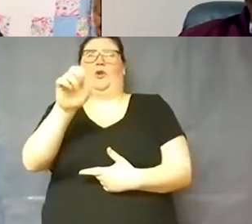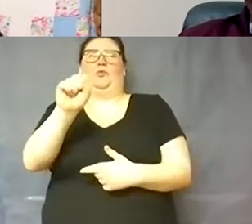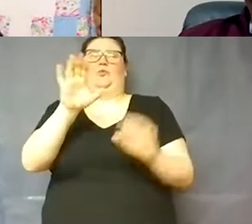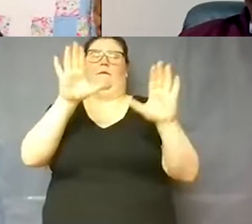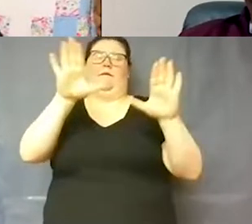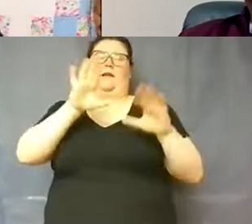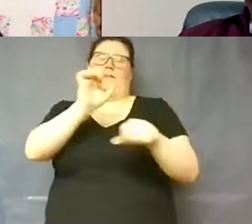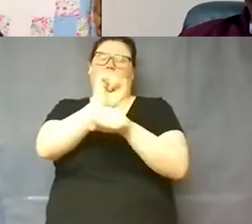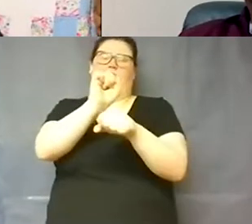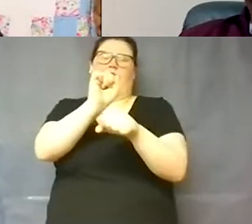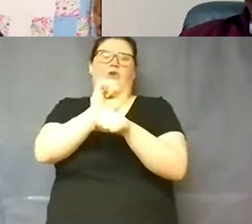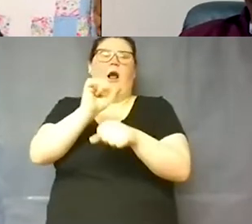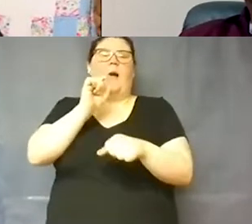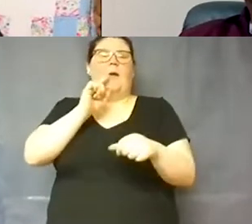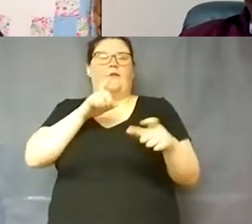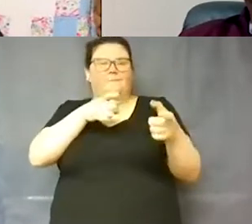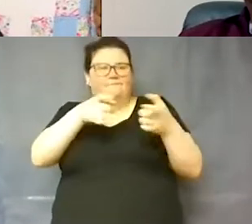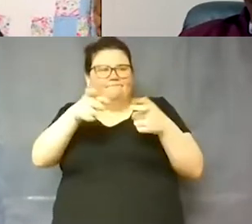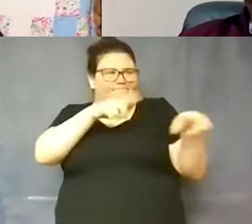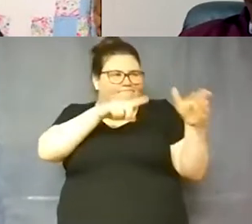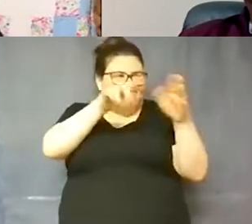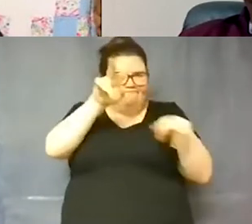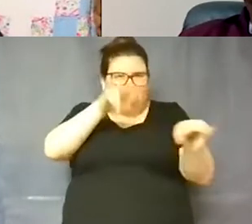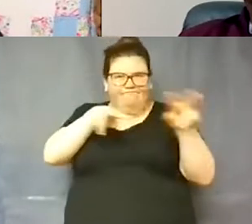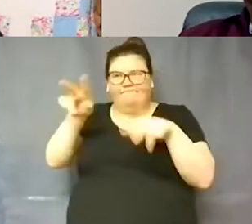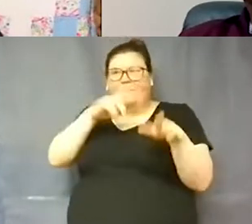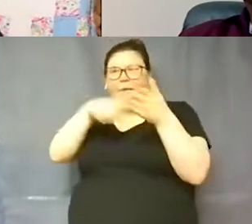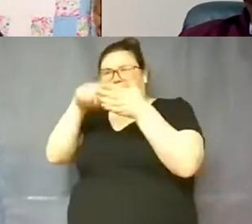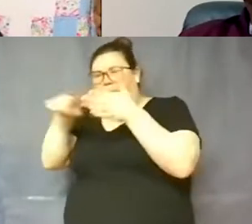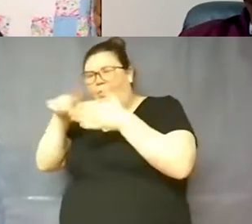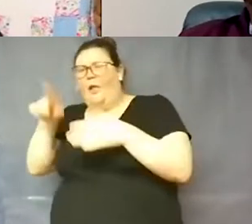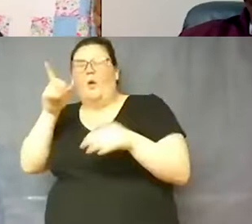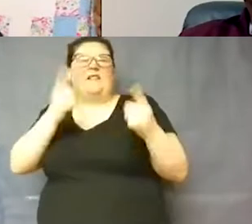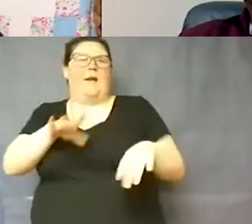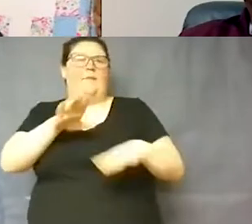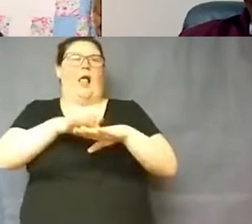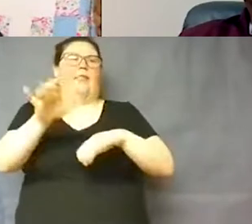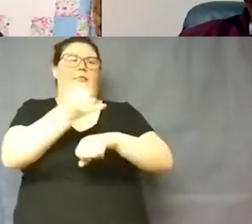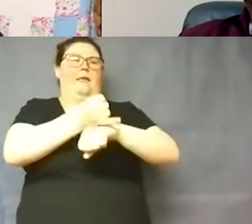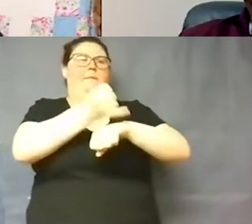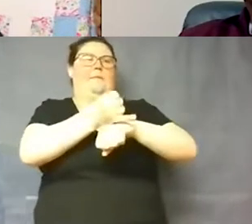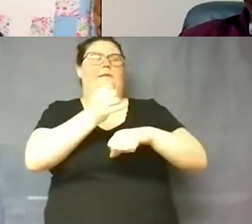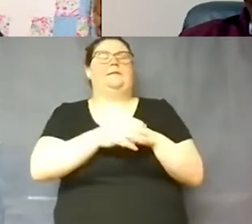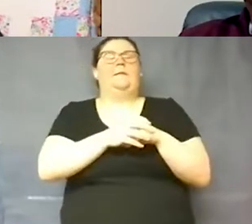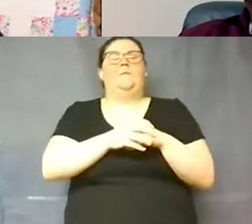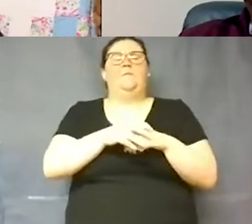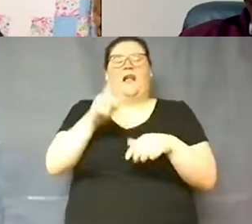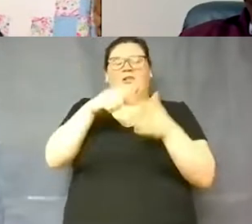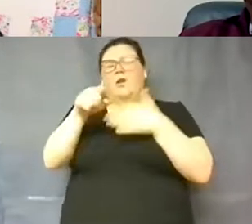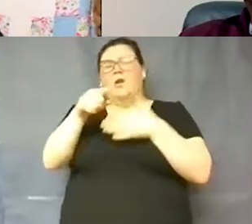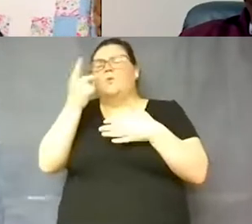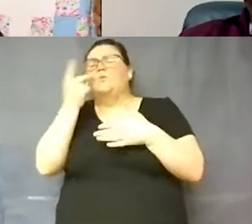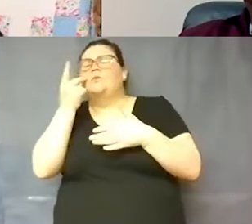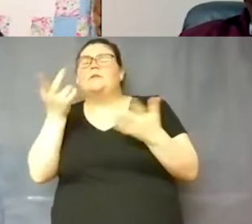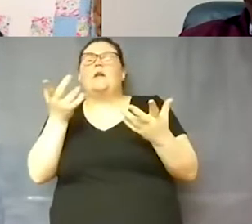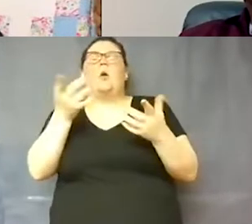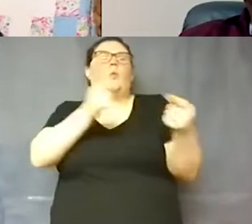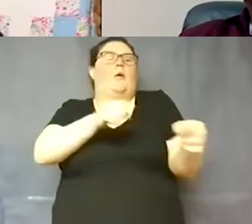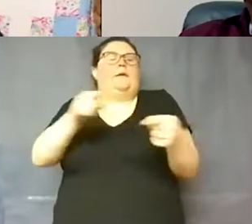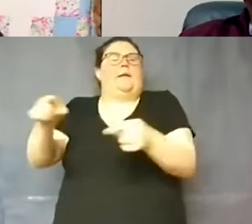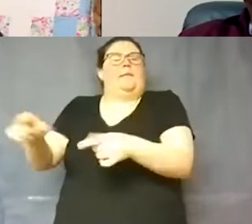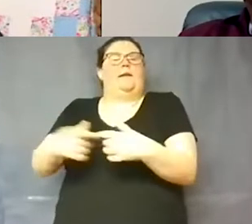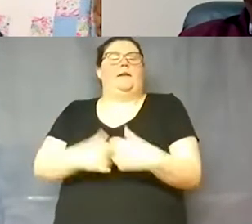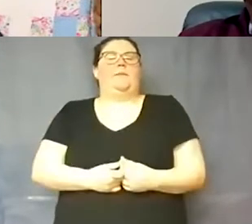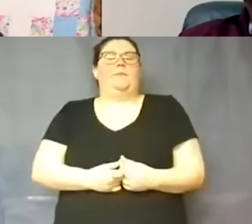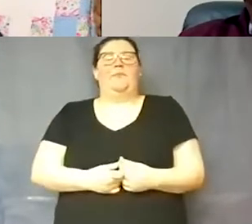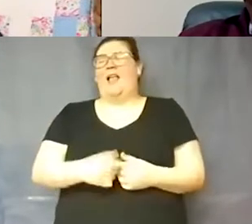what's happening on their campuses. Um, so the administrators are checking to see, you know, what's going on now, again, we